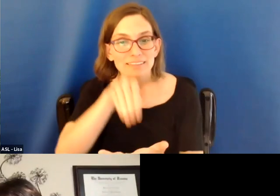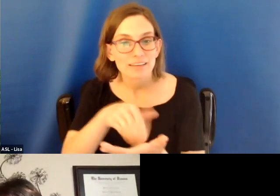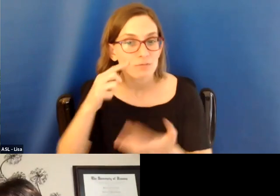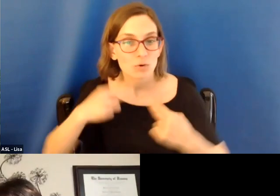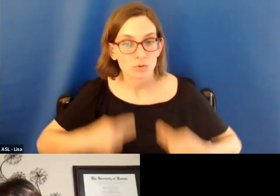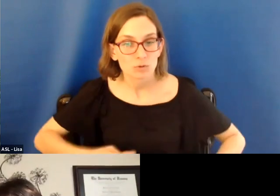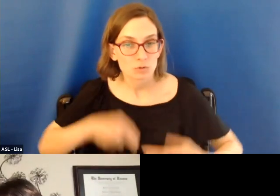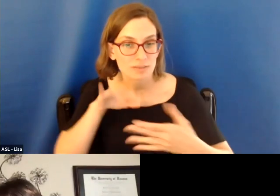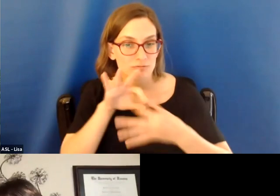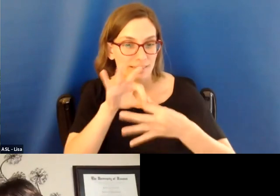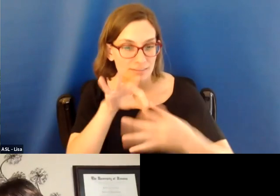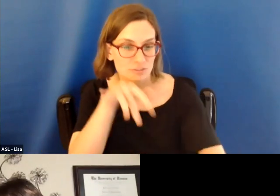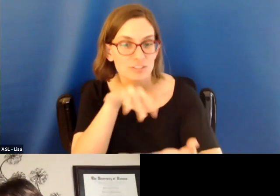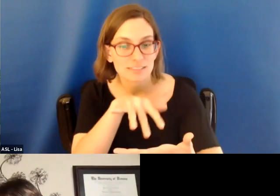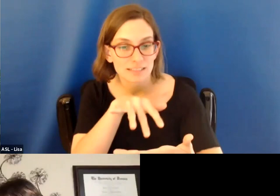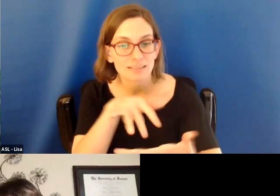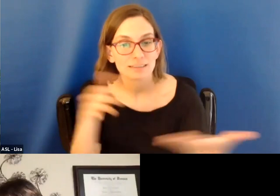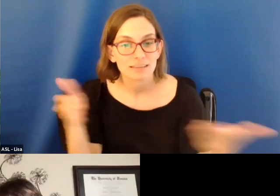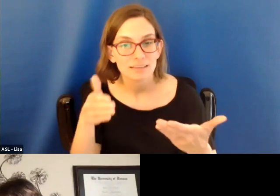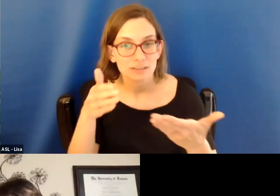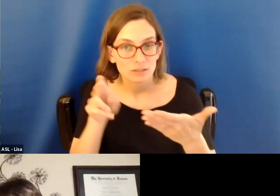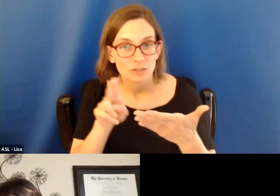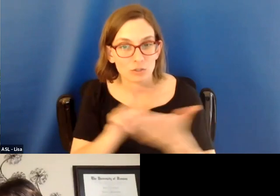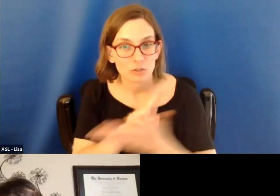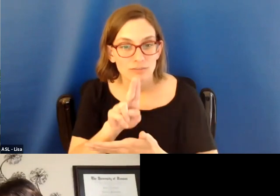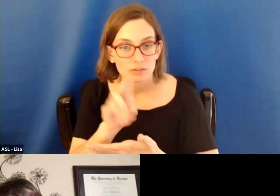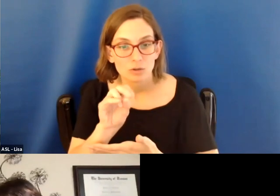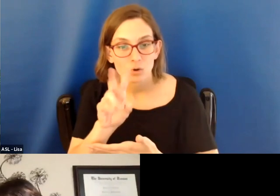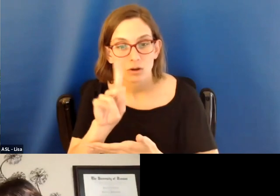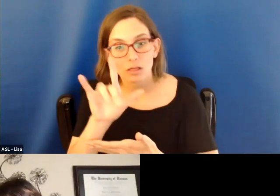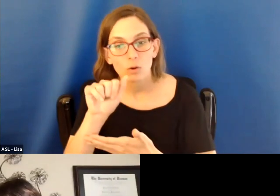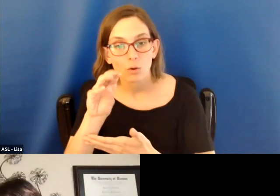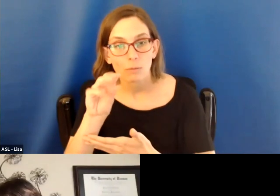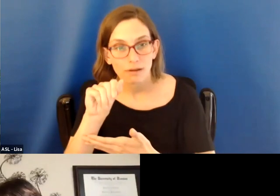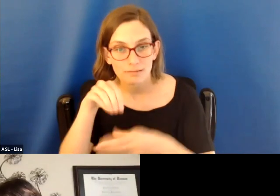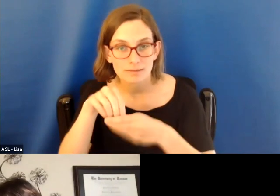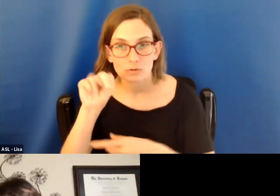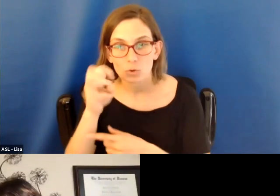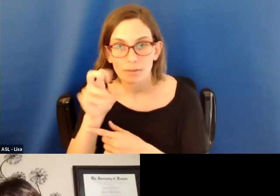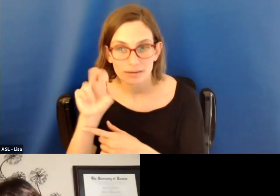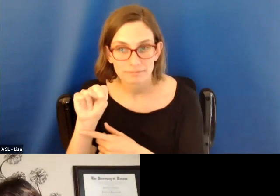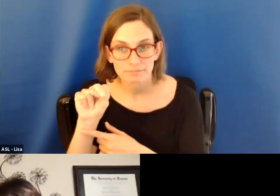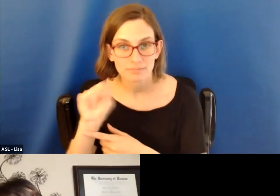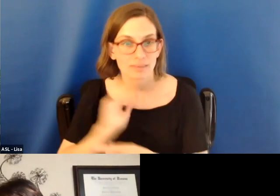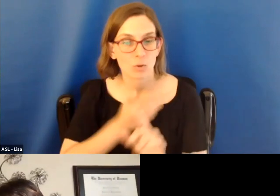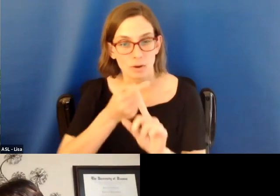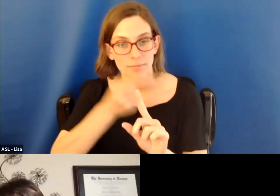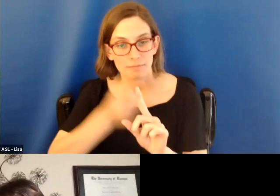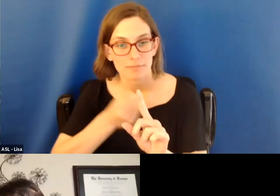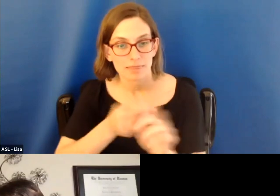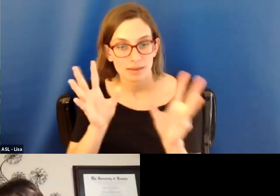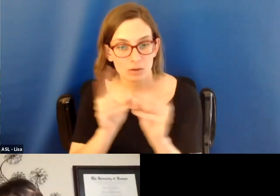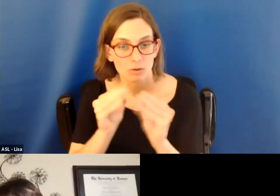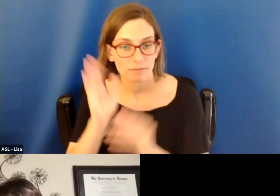Relations Studies here at the University of Oklahoma in Norman. For our monthly webinar series, I